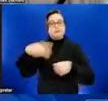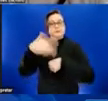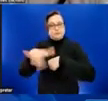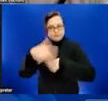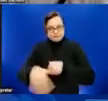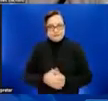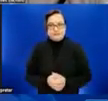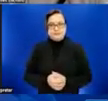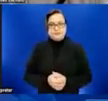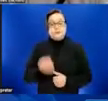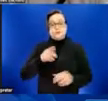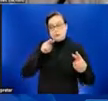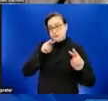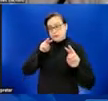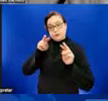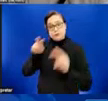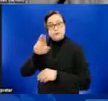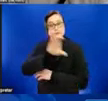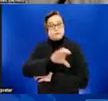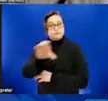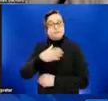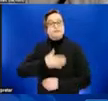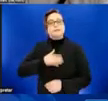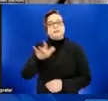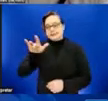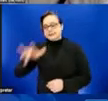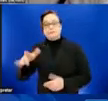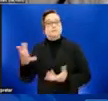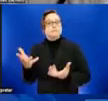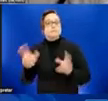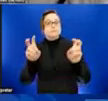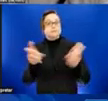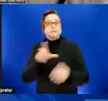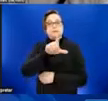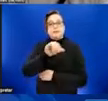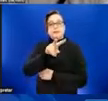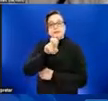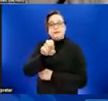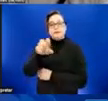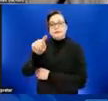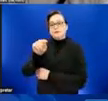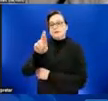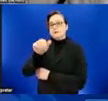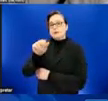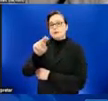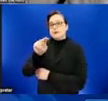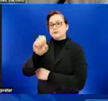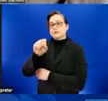To view the closed captions, please click the Live Transcript button at the bottom of your screen.